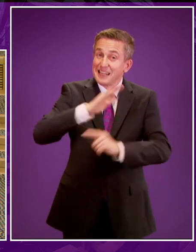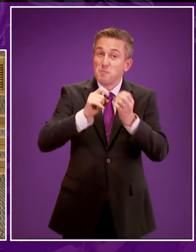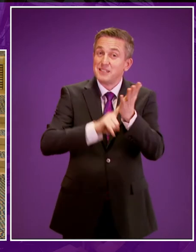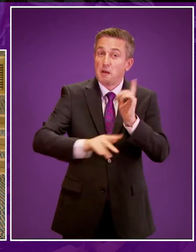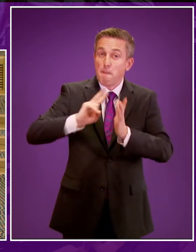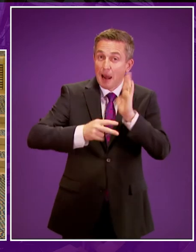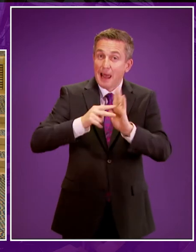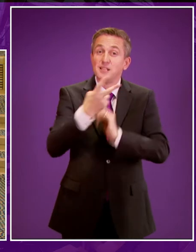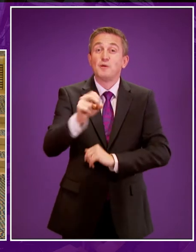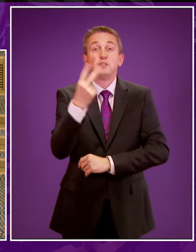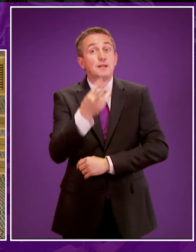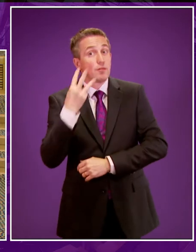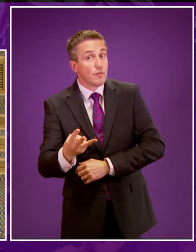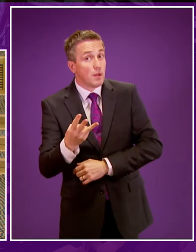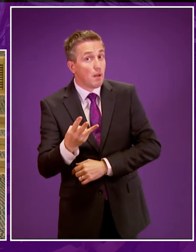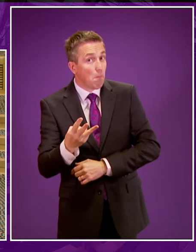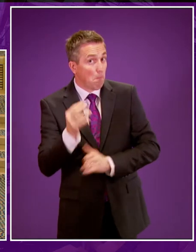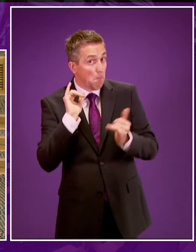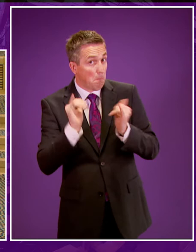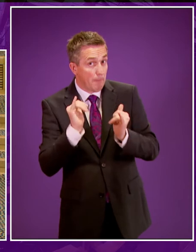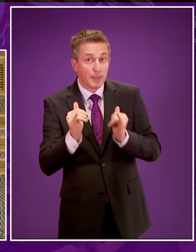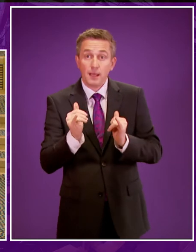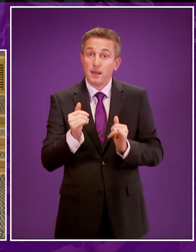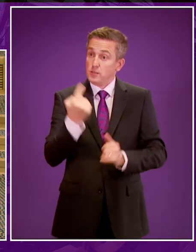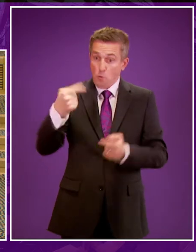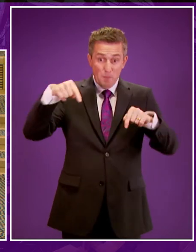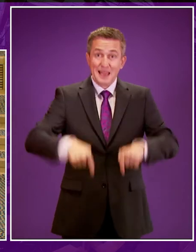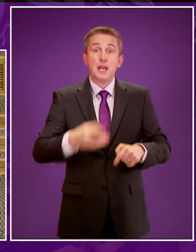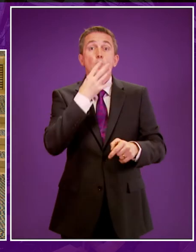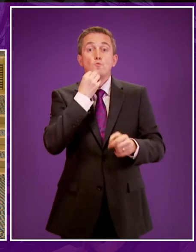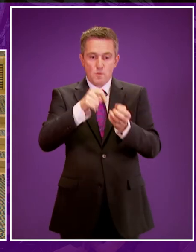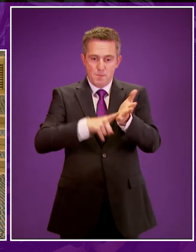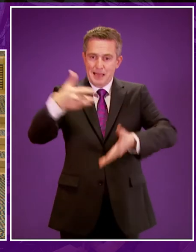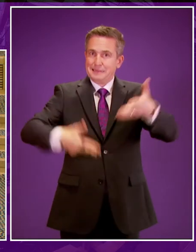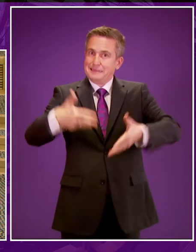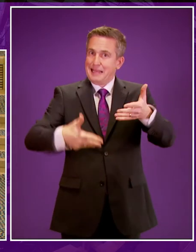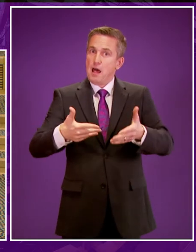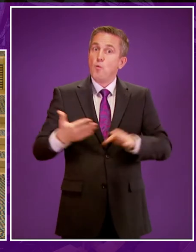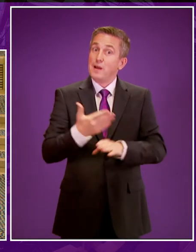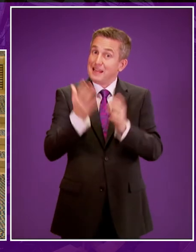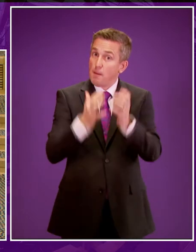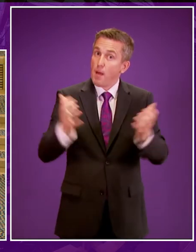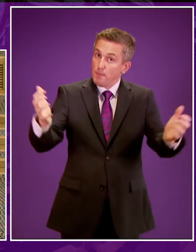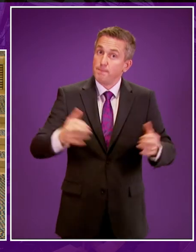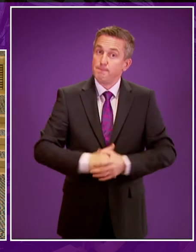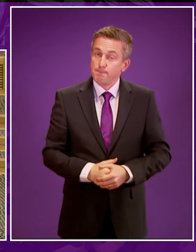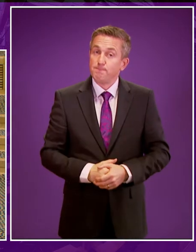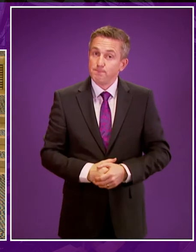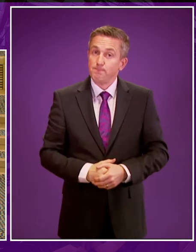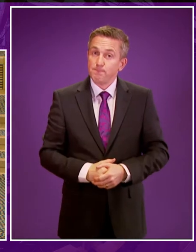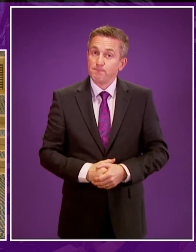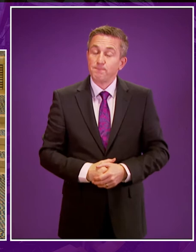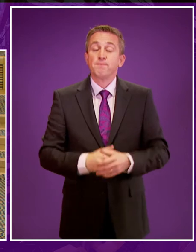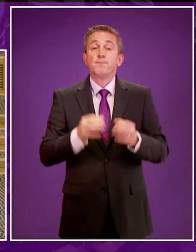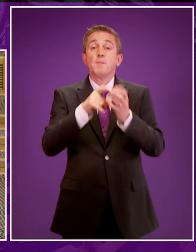in 2023, we will have an MSP who uses BSL. The BSL national plan covers